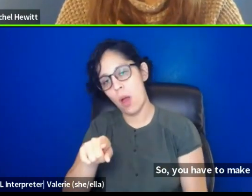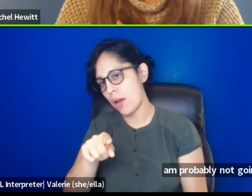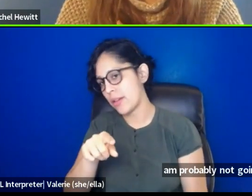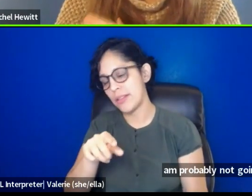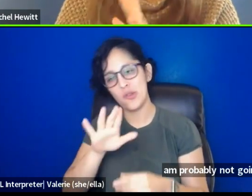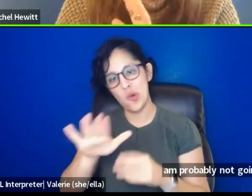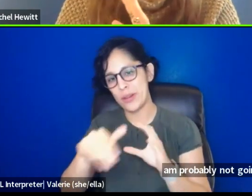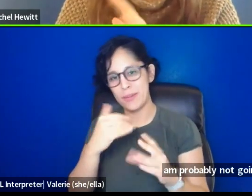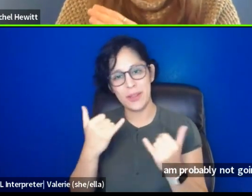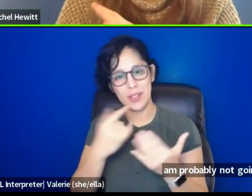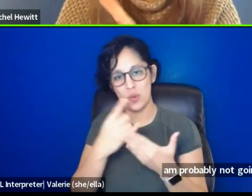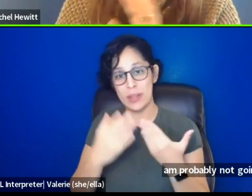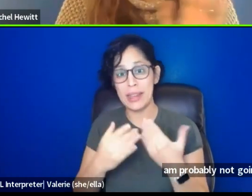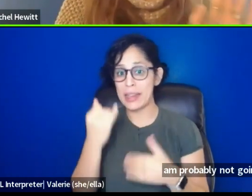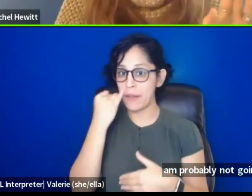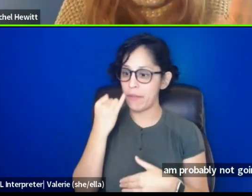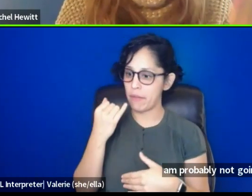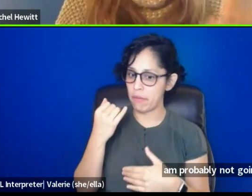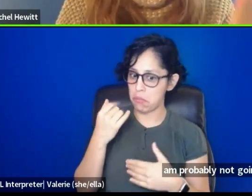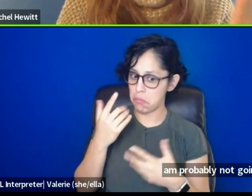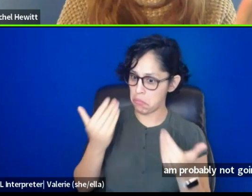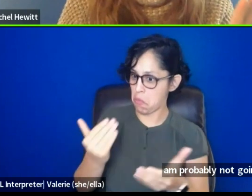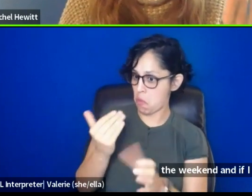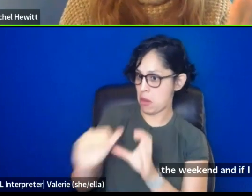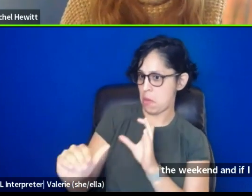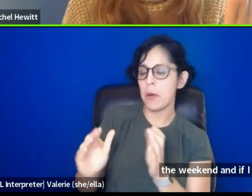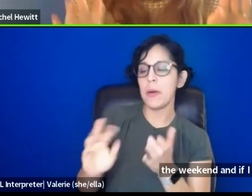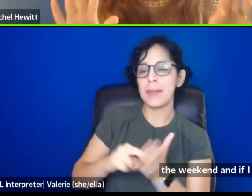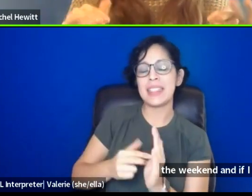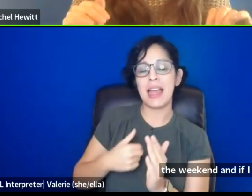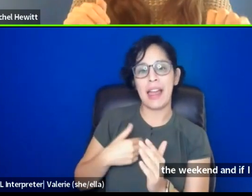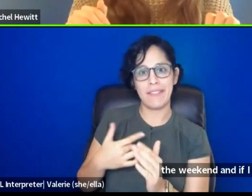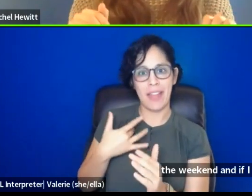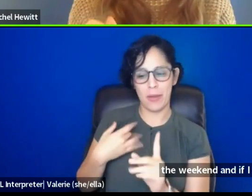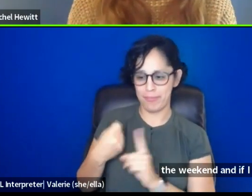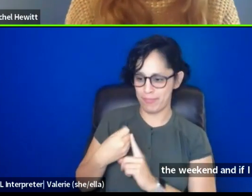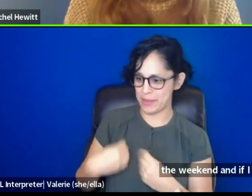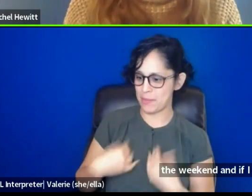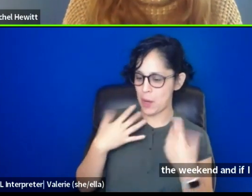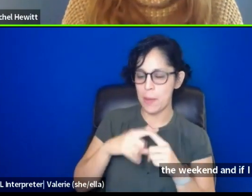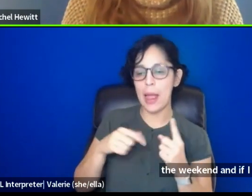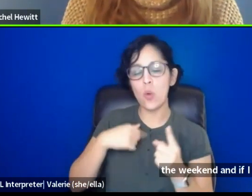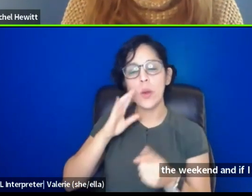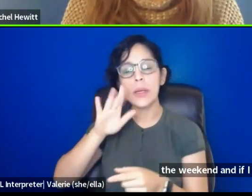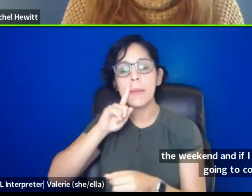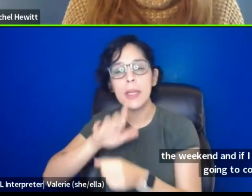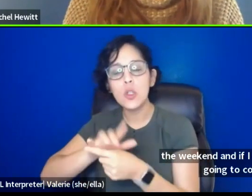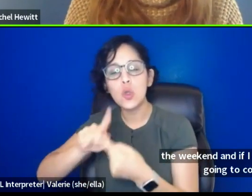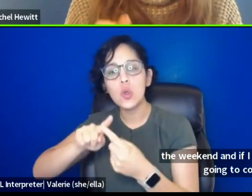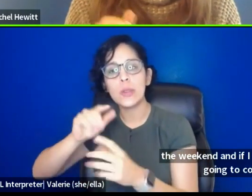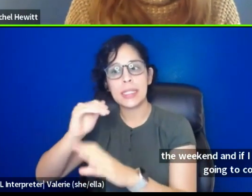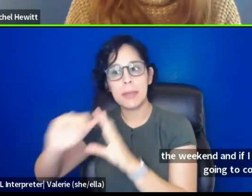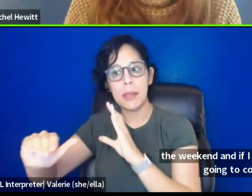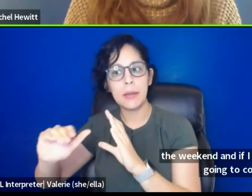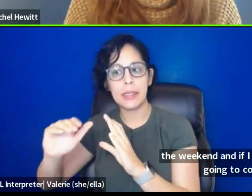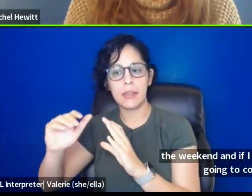weekend. And if I do, it's because I felt inspired, but, um, I'm going to commit to starting Monday. Um, but Jenny, uh, we have been getting messages